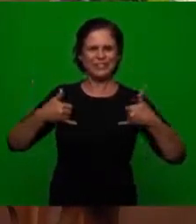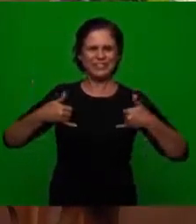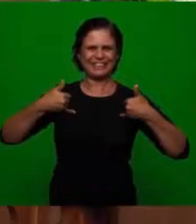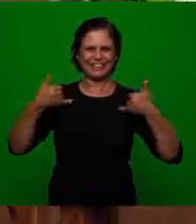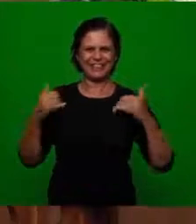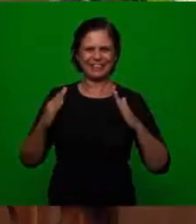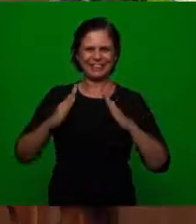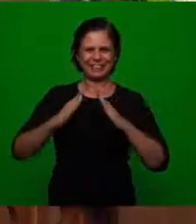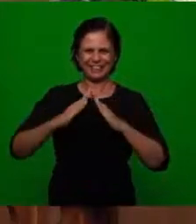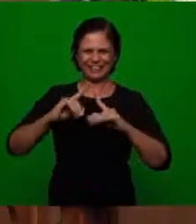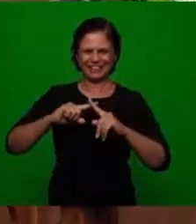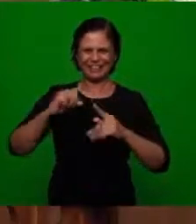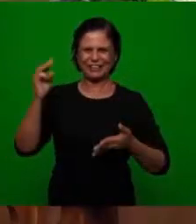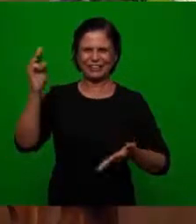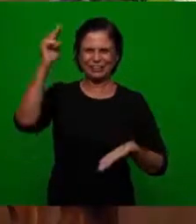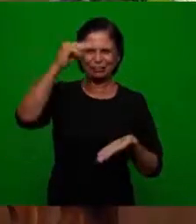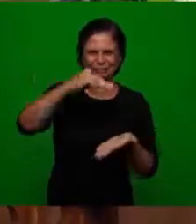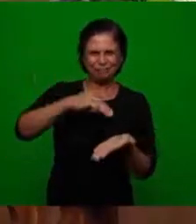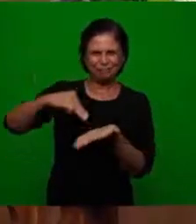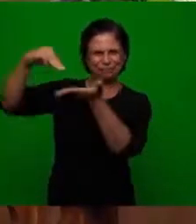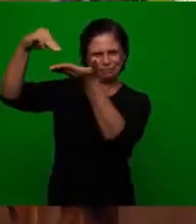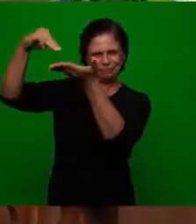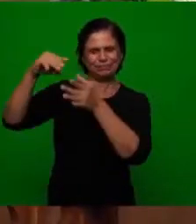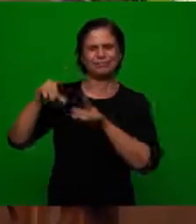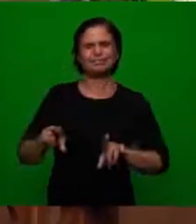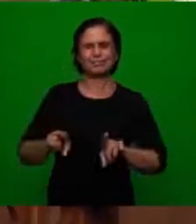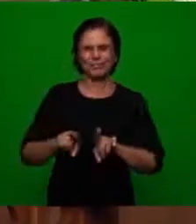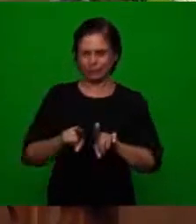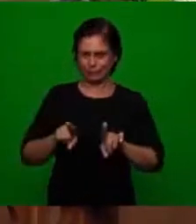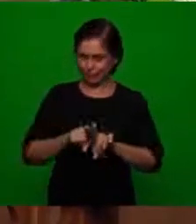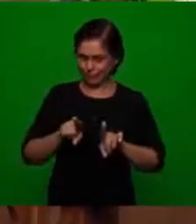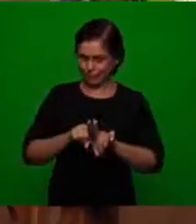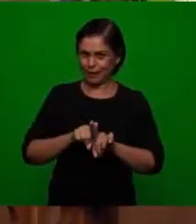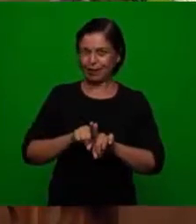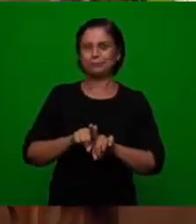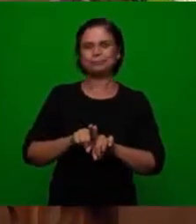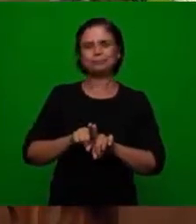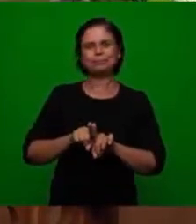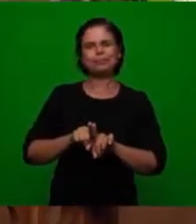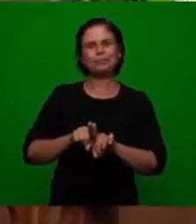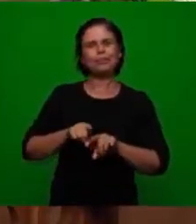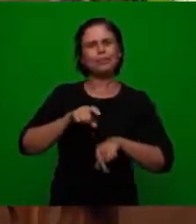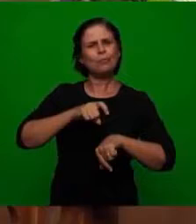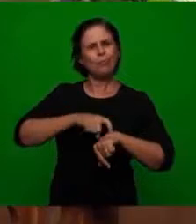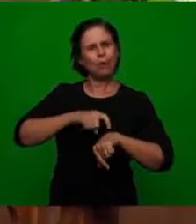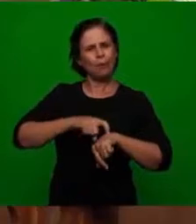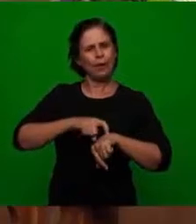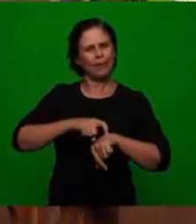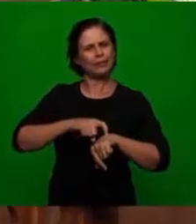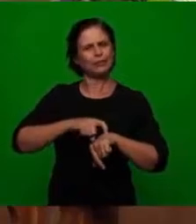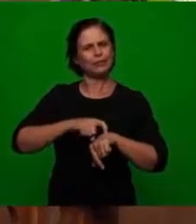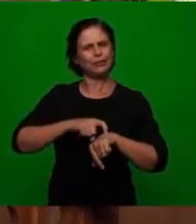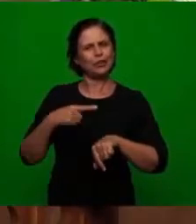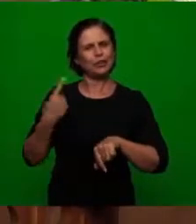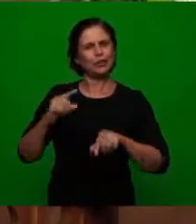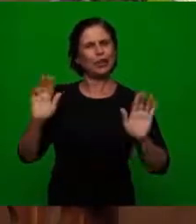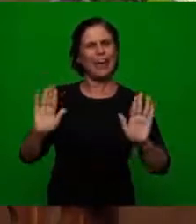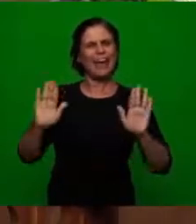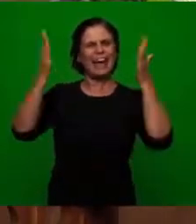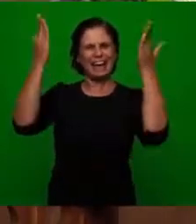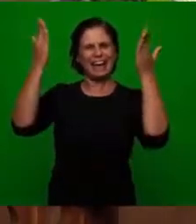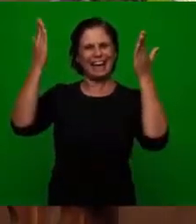of birth of the church, Maranata, and also the period in which we celebrate the 500 years